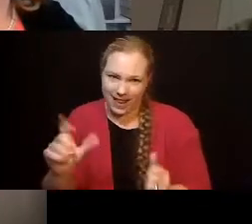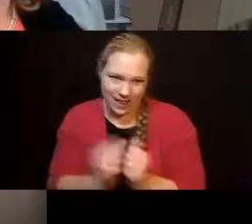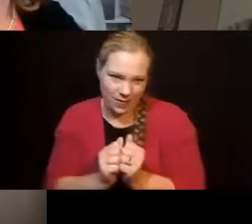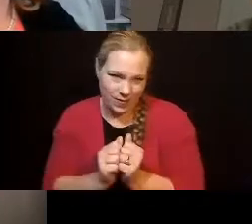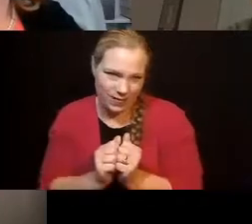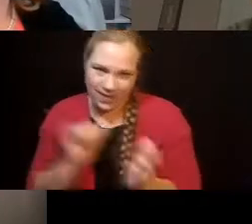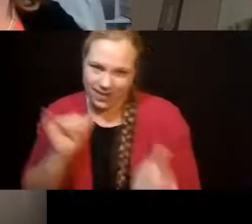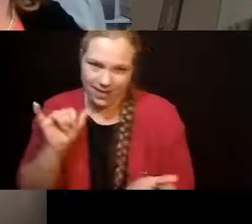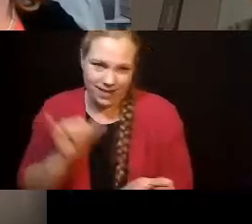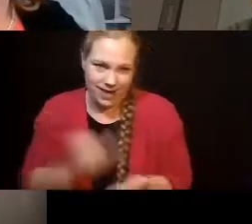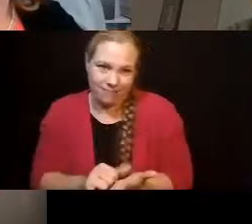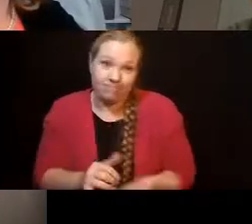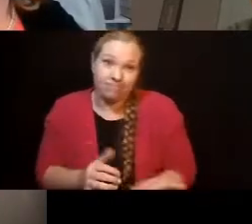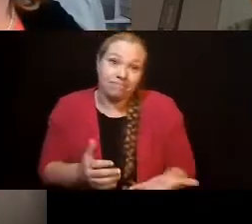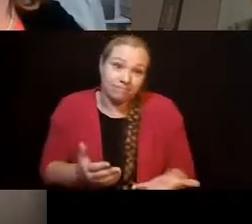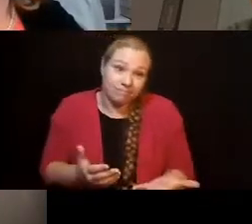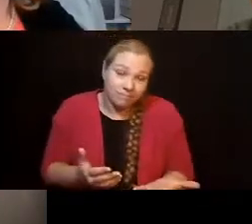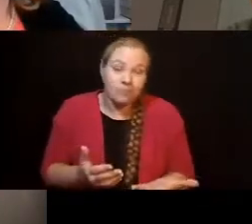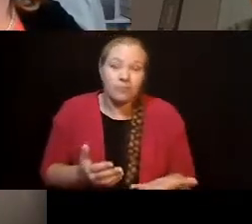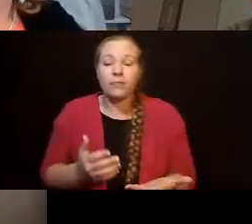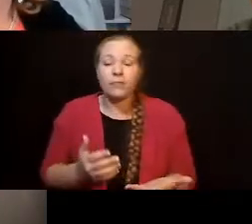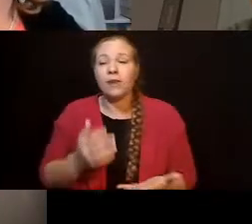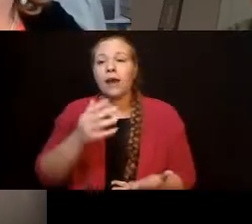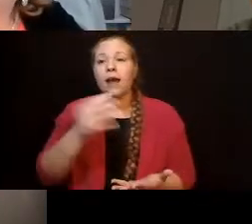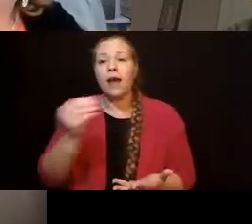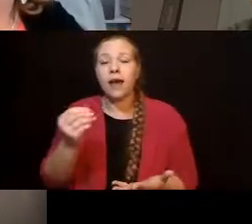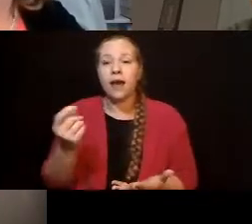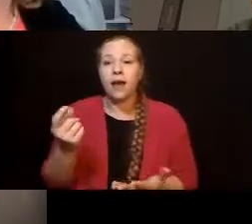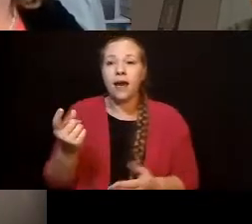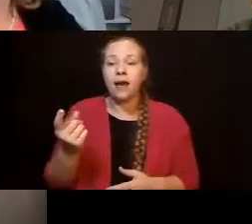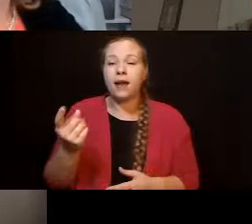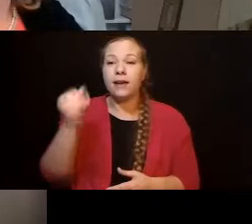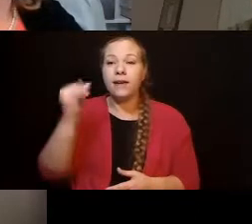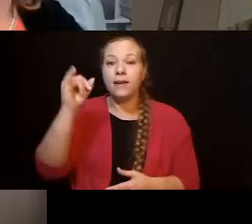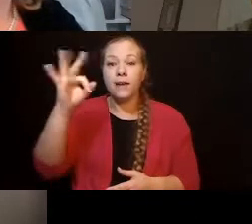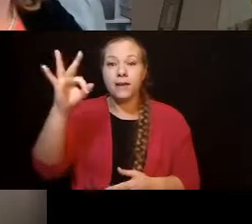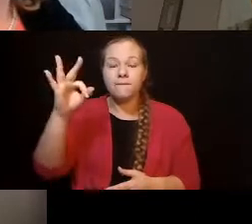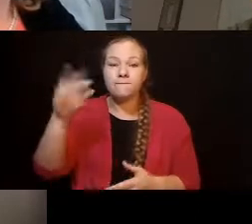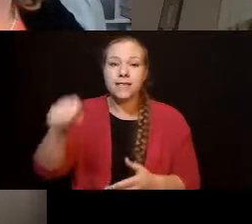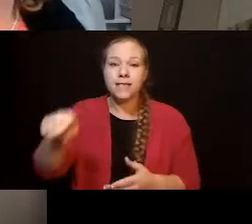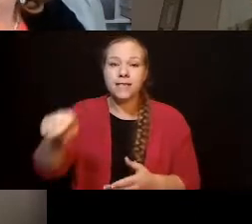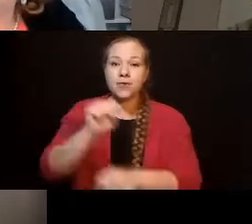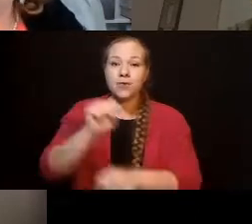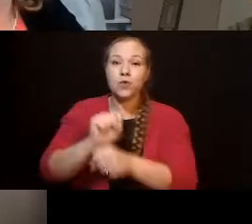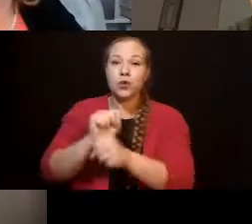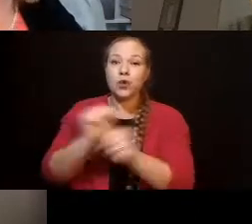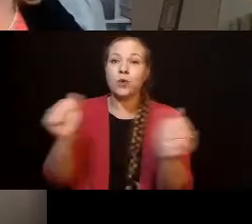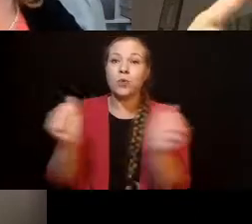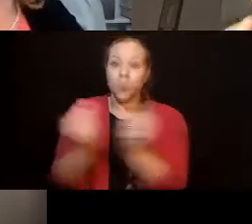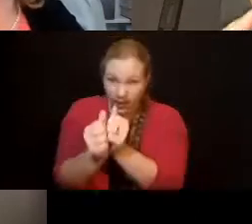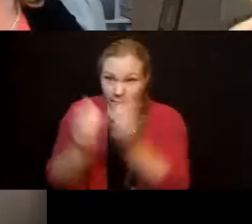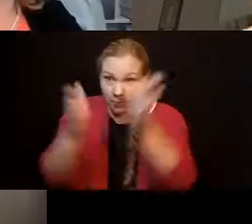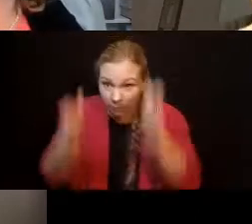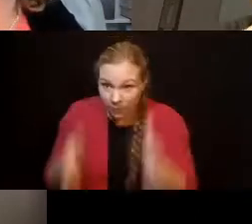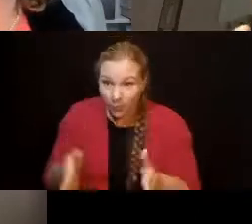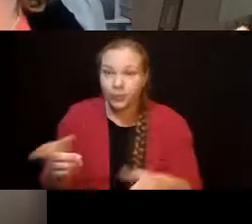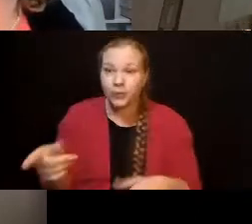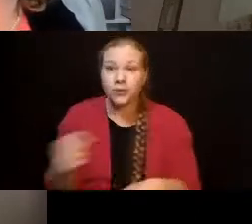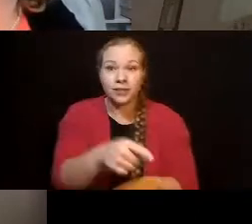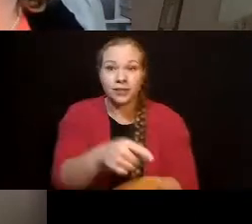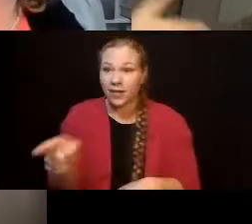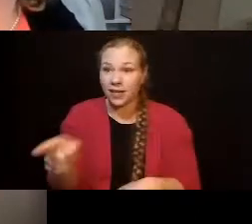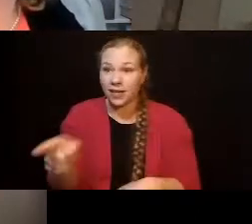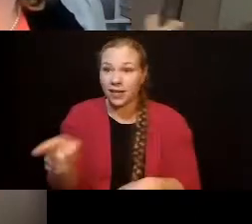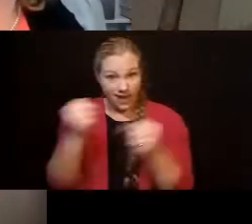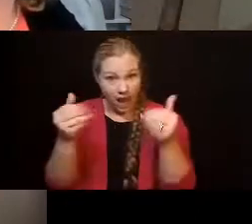dominant males. I don't know how else to say that. It's just that those things